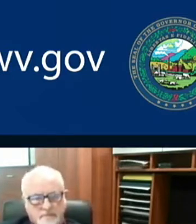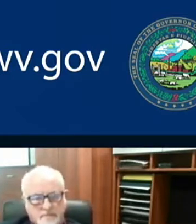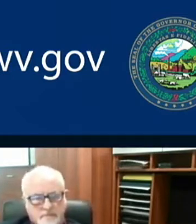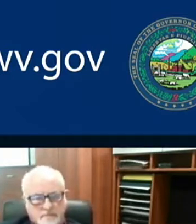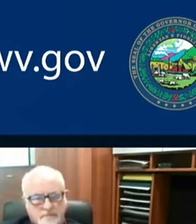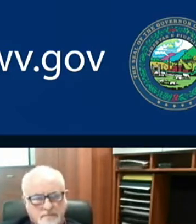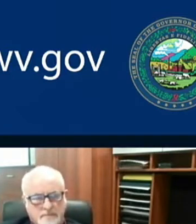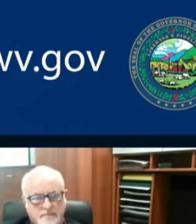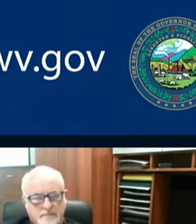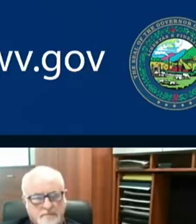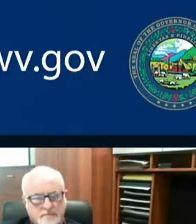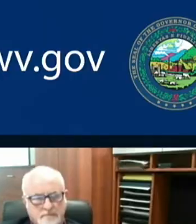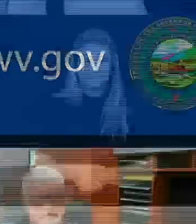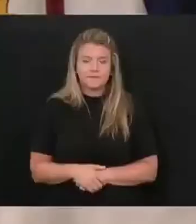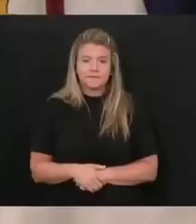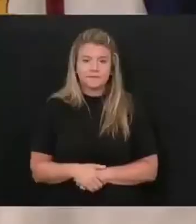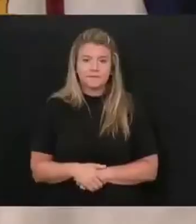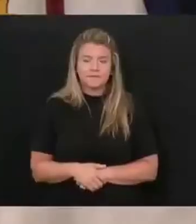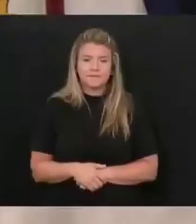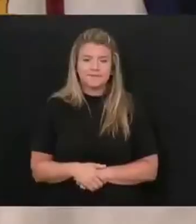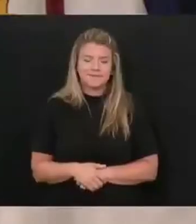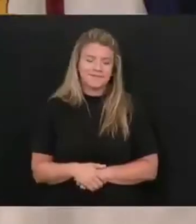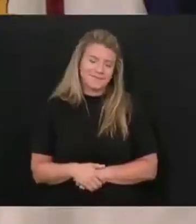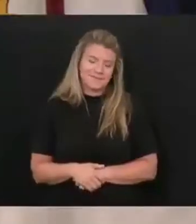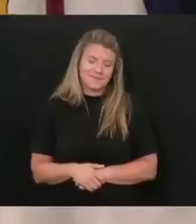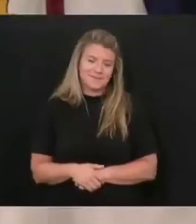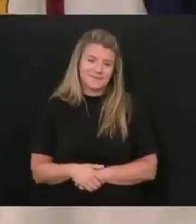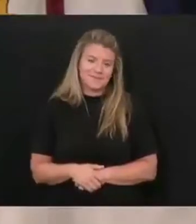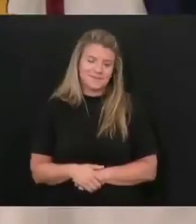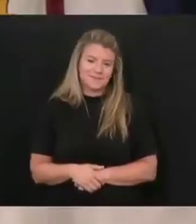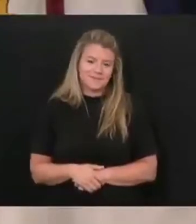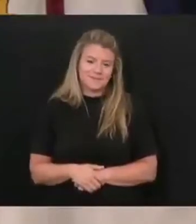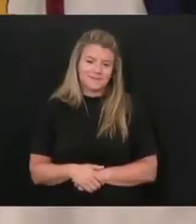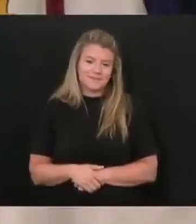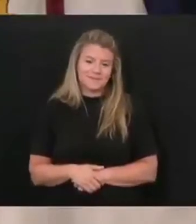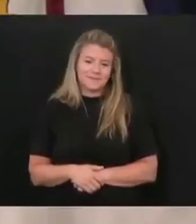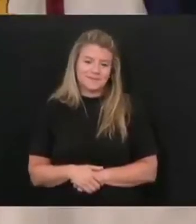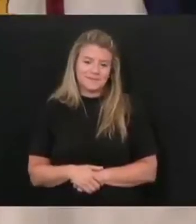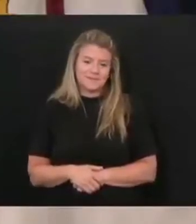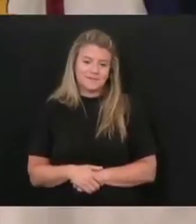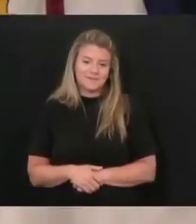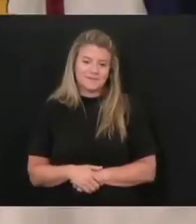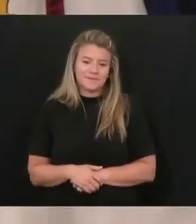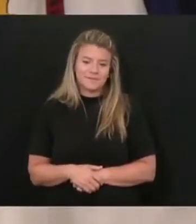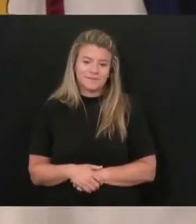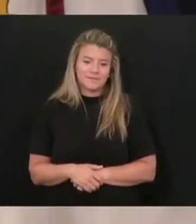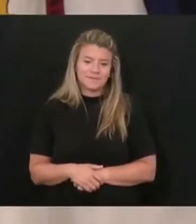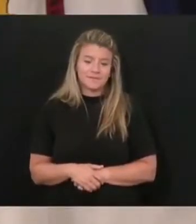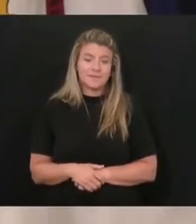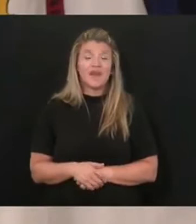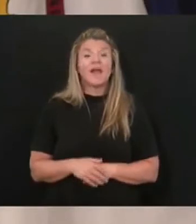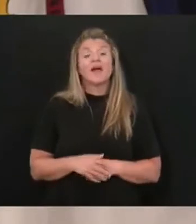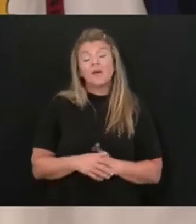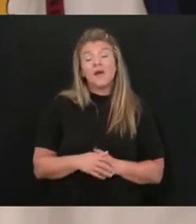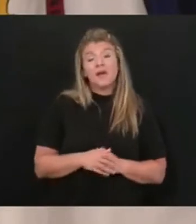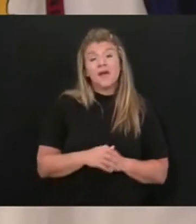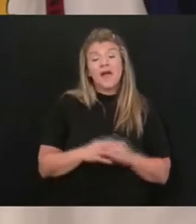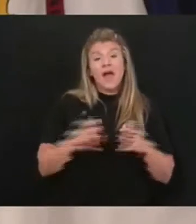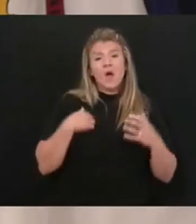Paul, if – I mean, let me just say this – I just wanted to make sure I got the name right. But, Paul, there